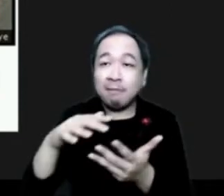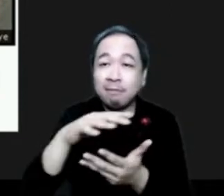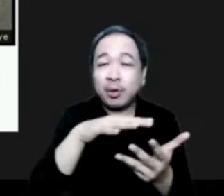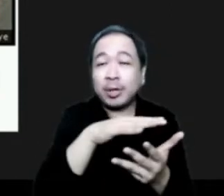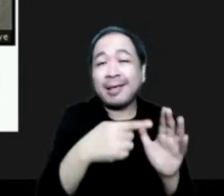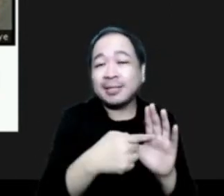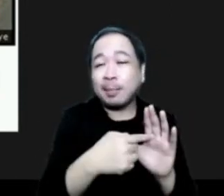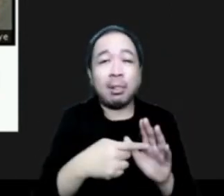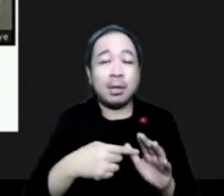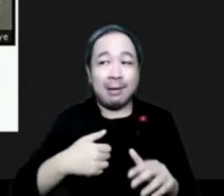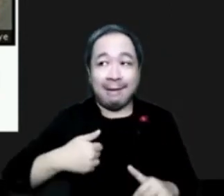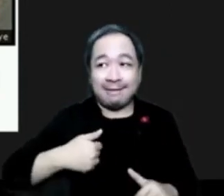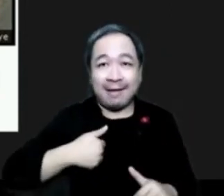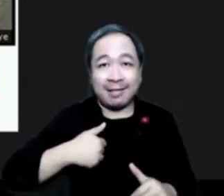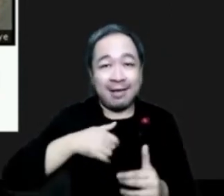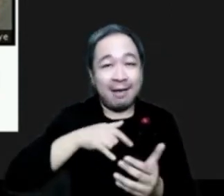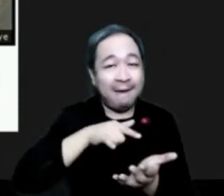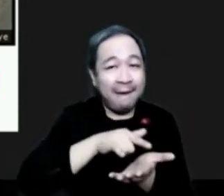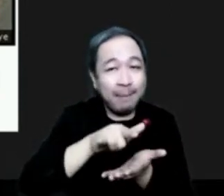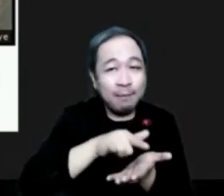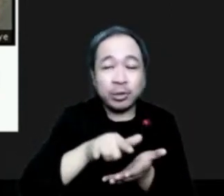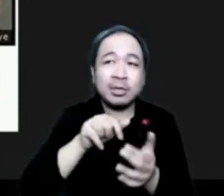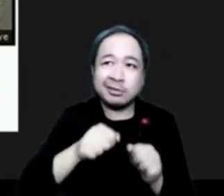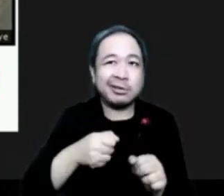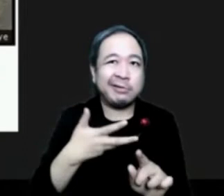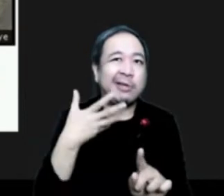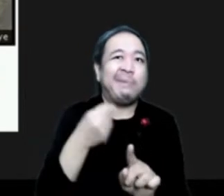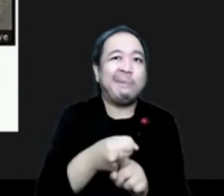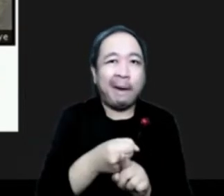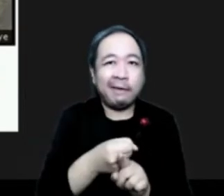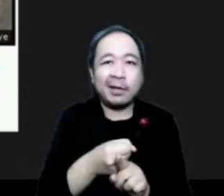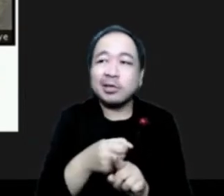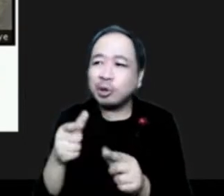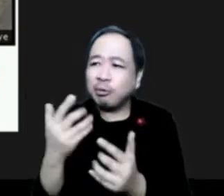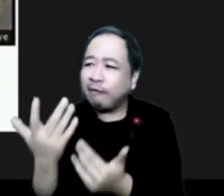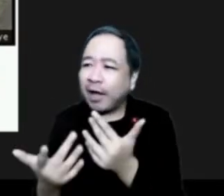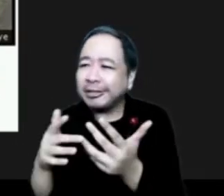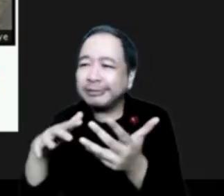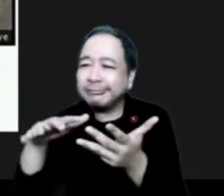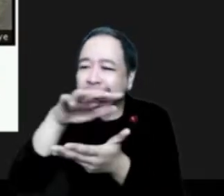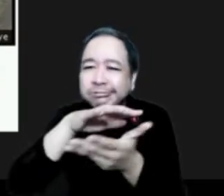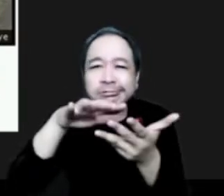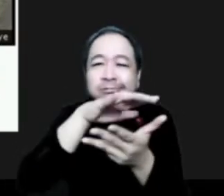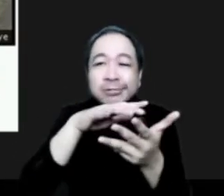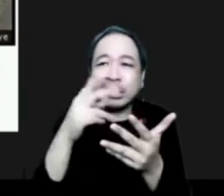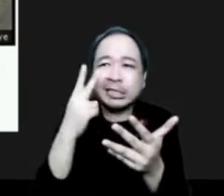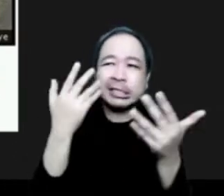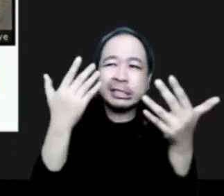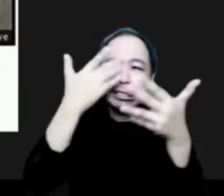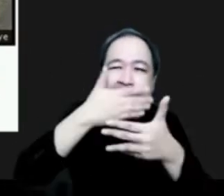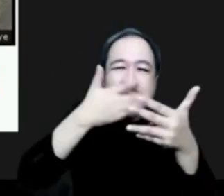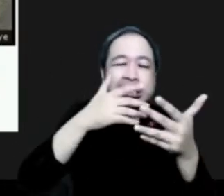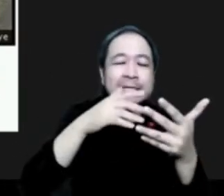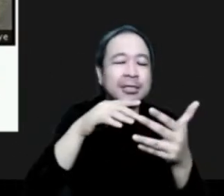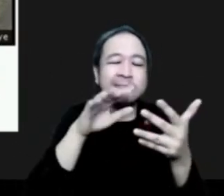it affects aviation, it affects the other sectors. So, that's why we did on our end at Environmental Change Canada, we made some efforts. So, we are